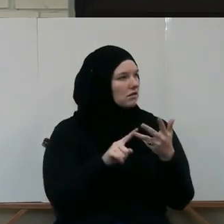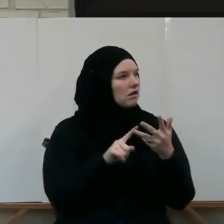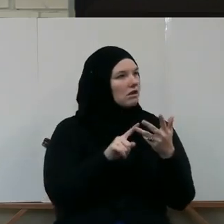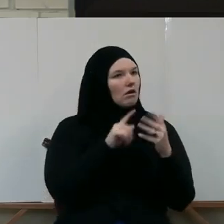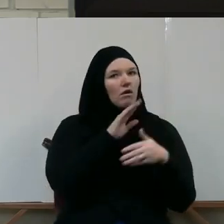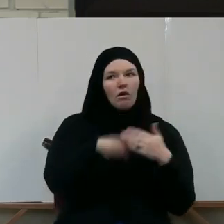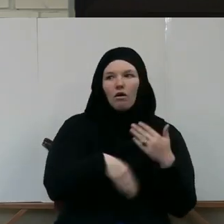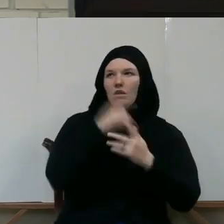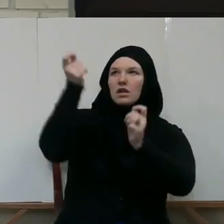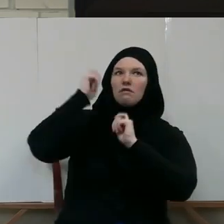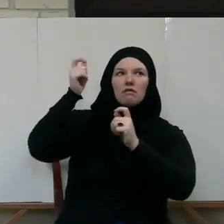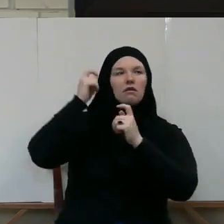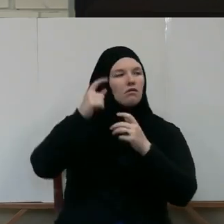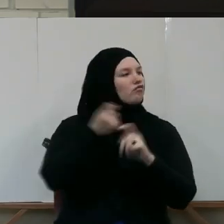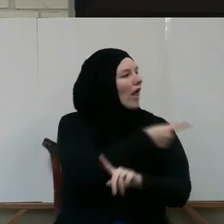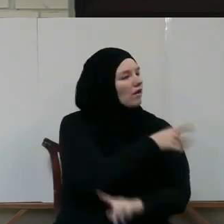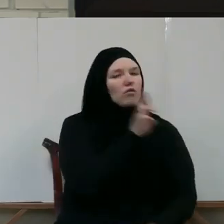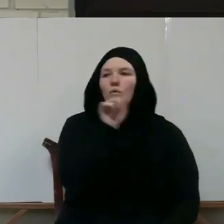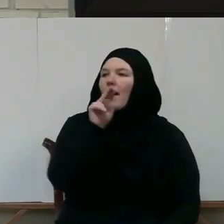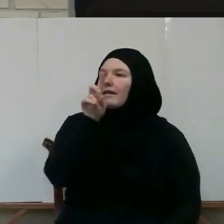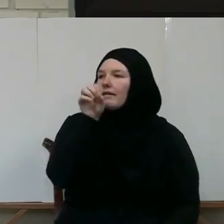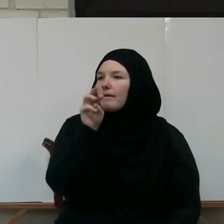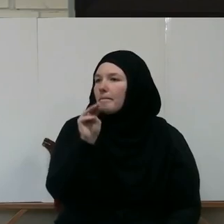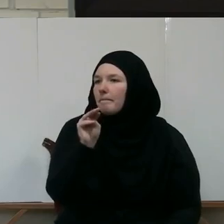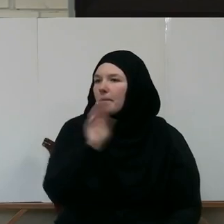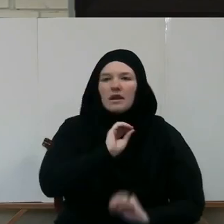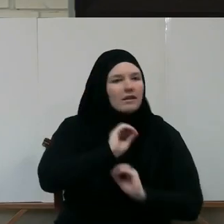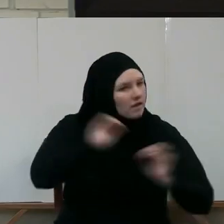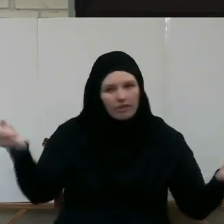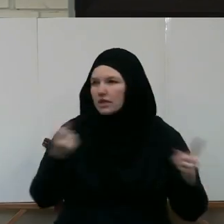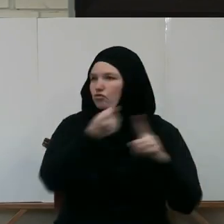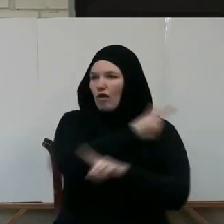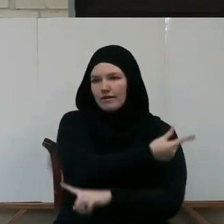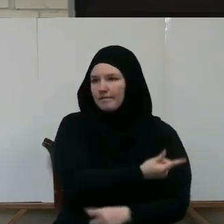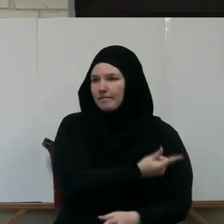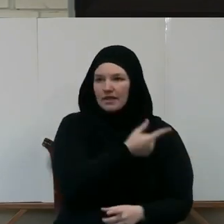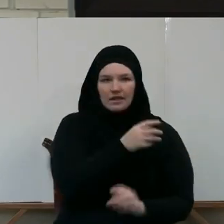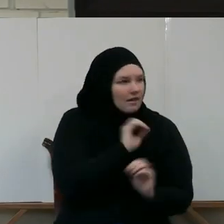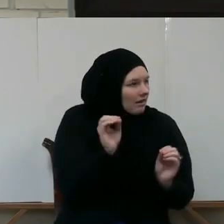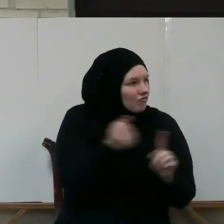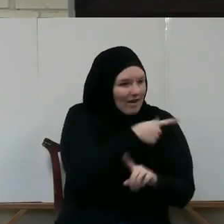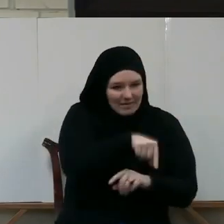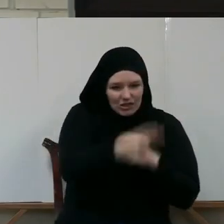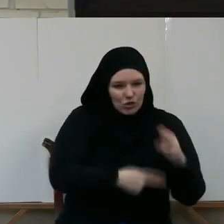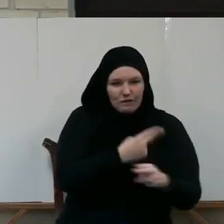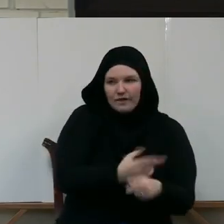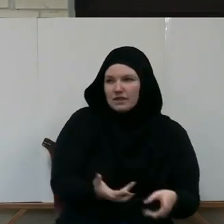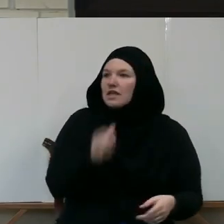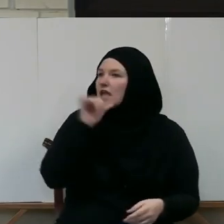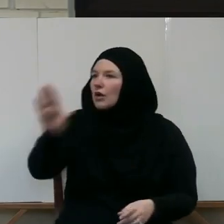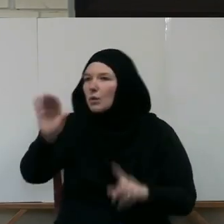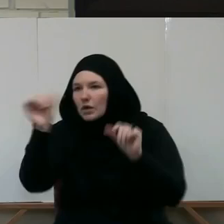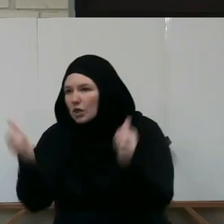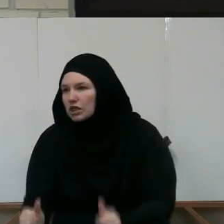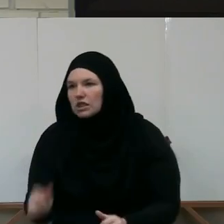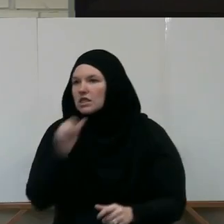at random. No. Nothing is random. In this universe, nothing is random. Not your creation,